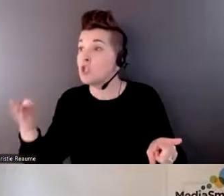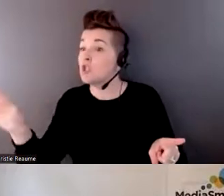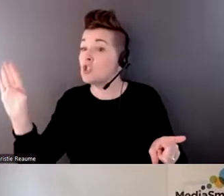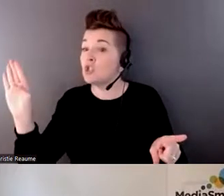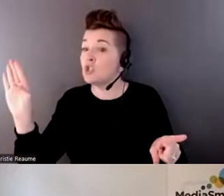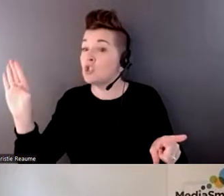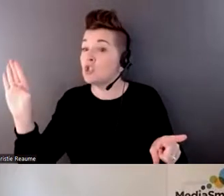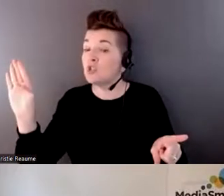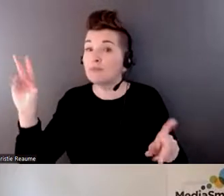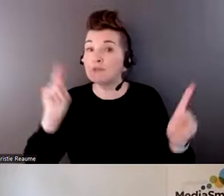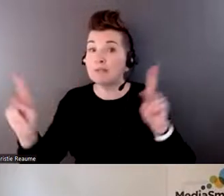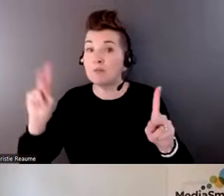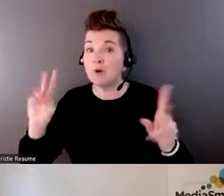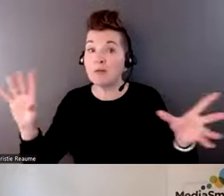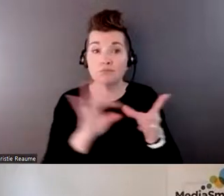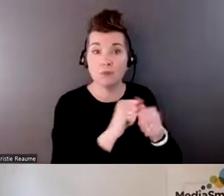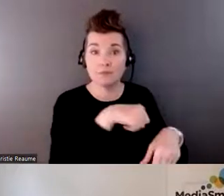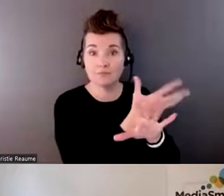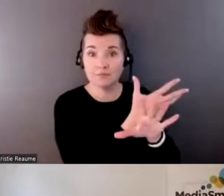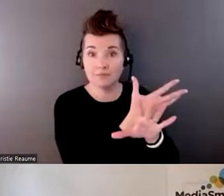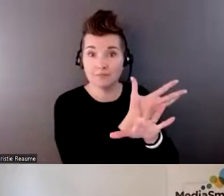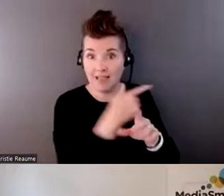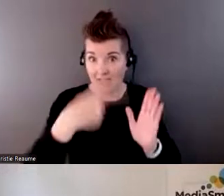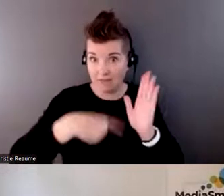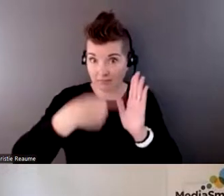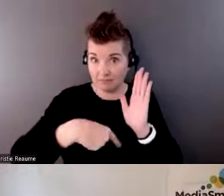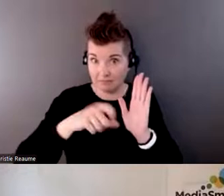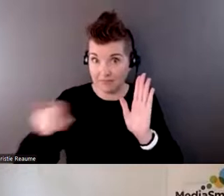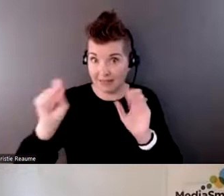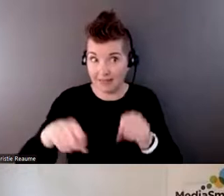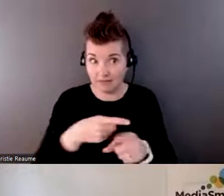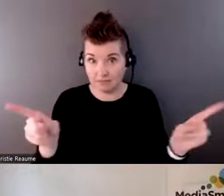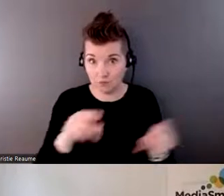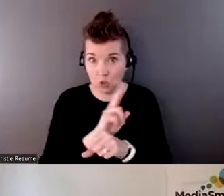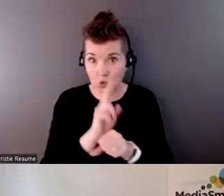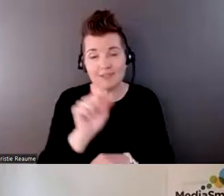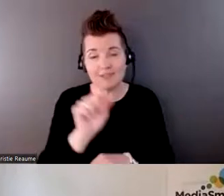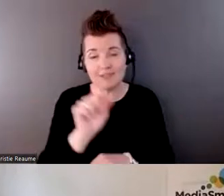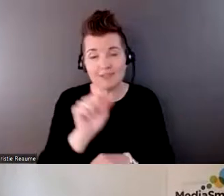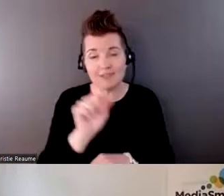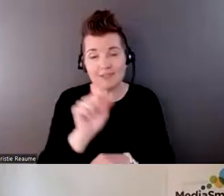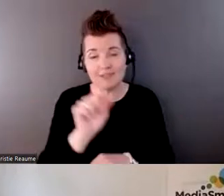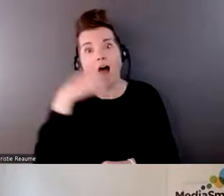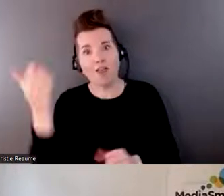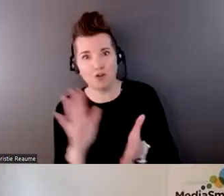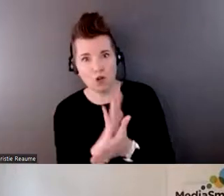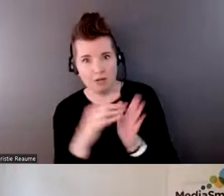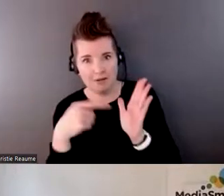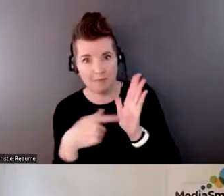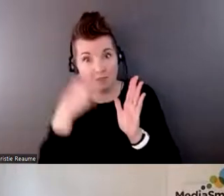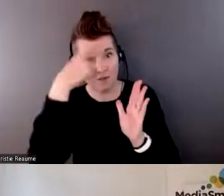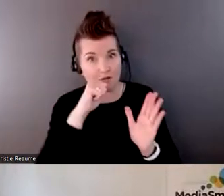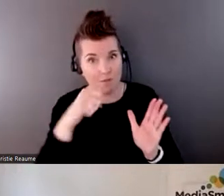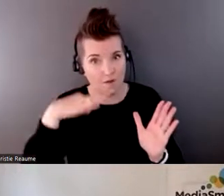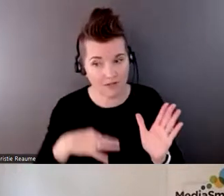this information and apply it. Yeah, absolutely. And we made another document specifically for nonprofits around handling